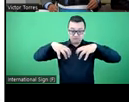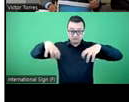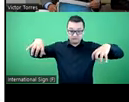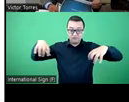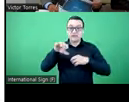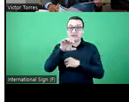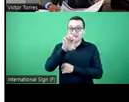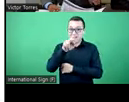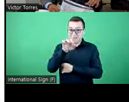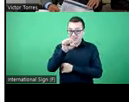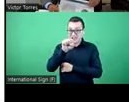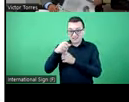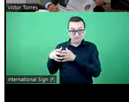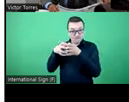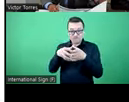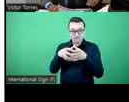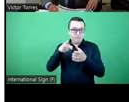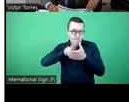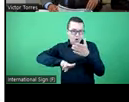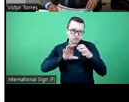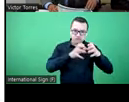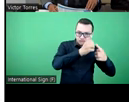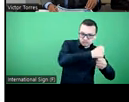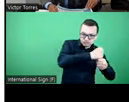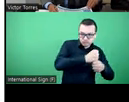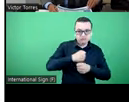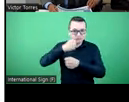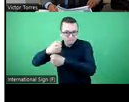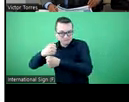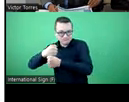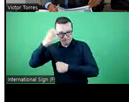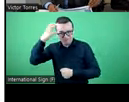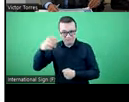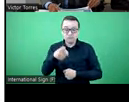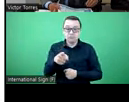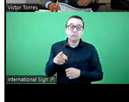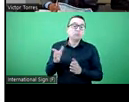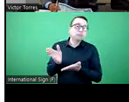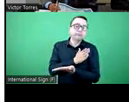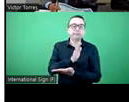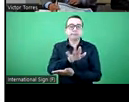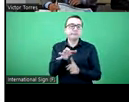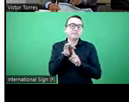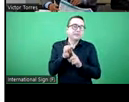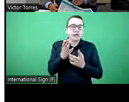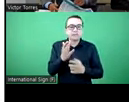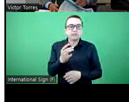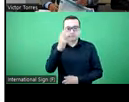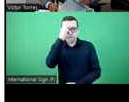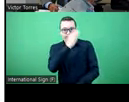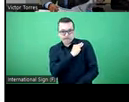EPS that work for both regimes. Apart from that, there are special regimes,